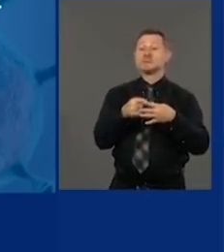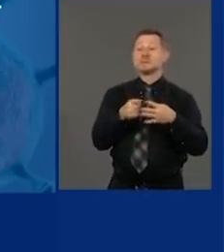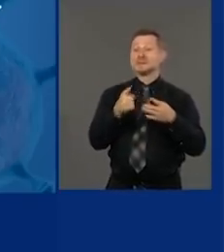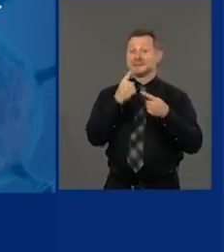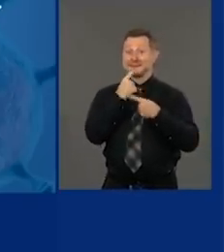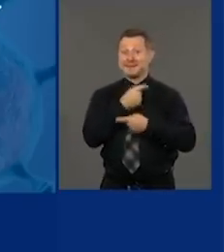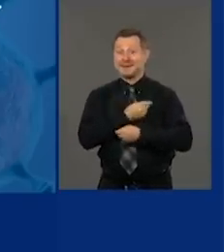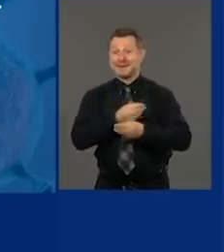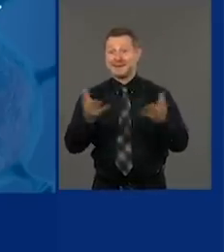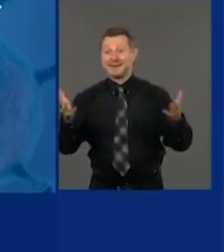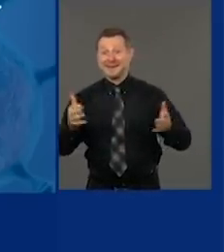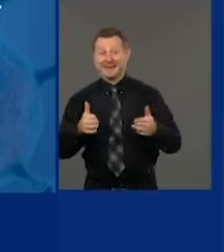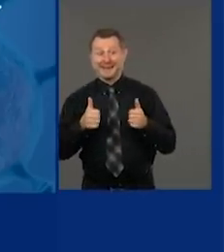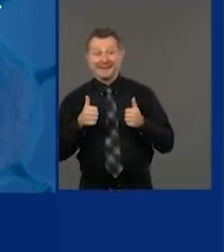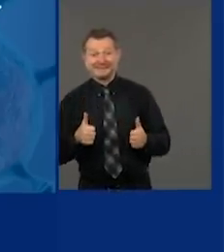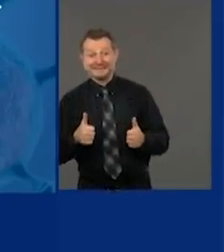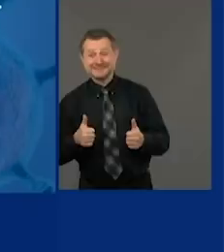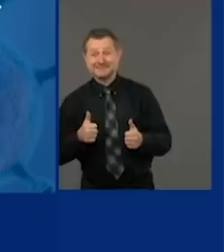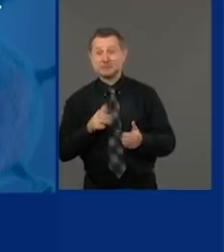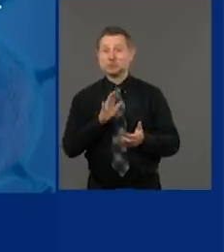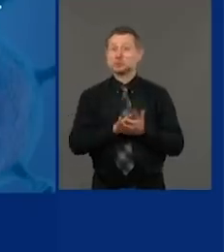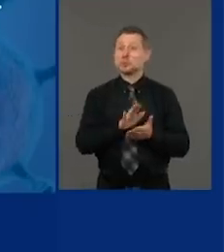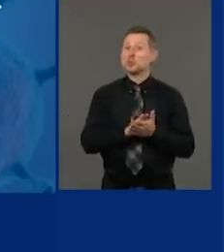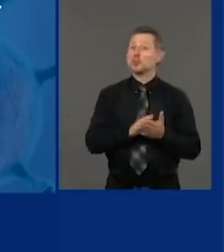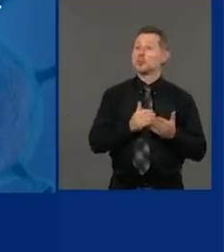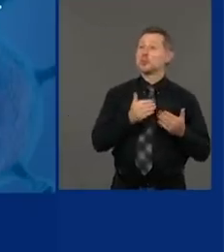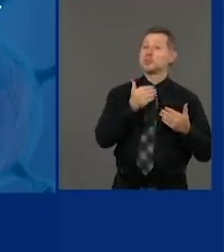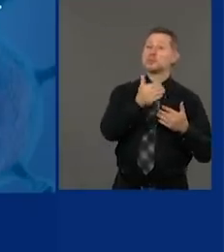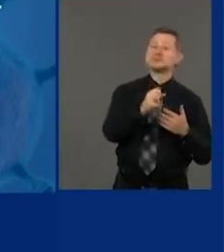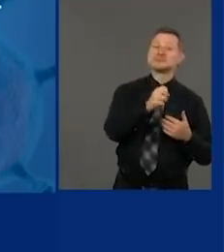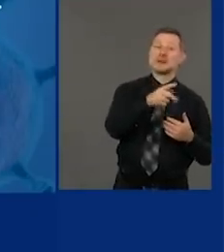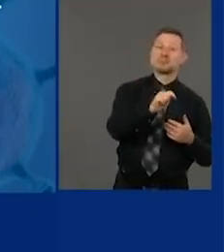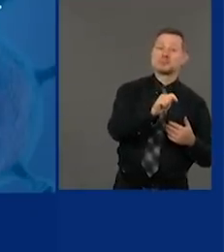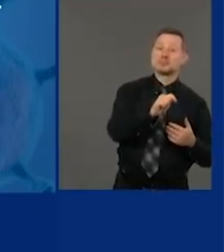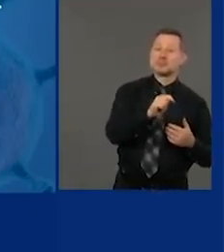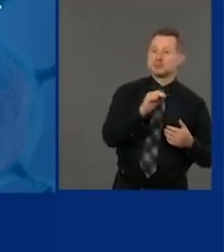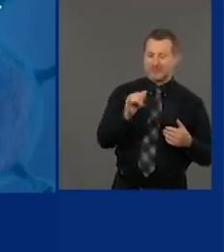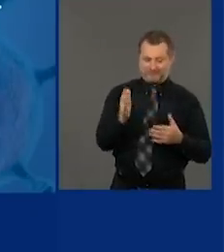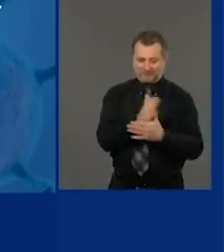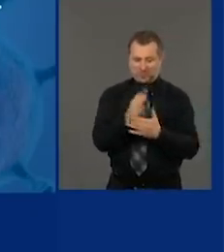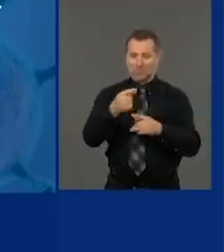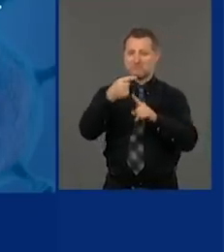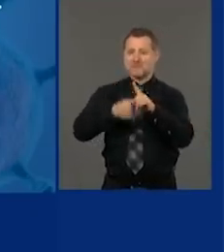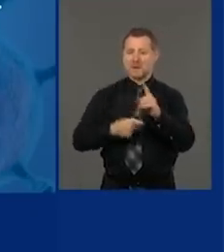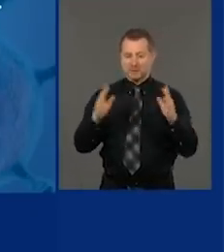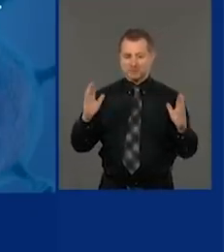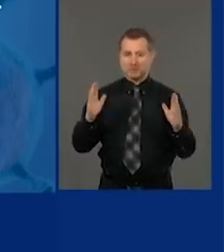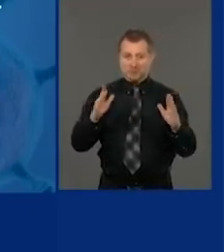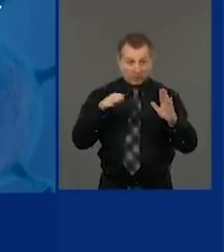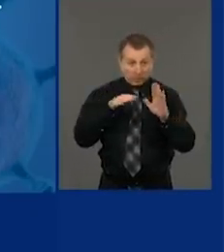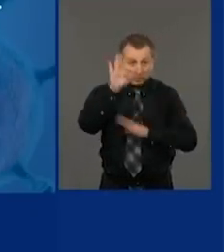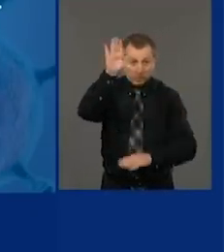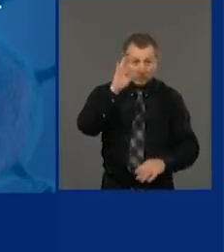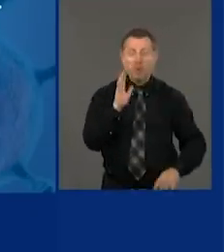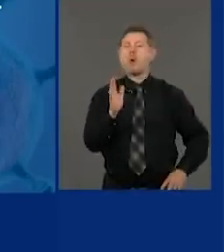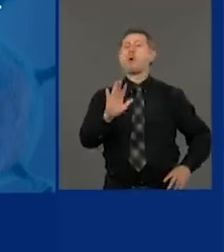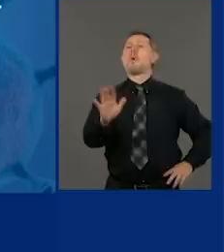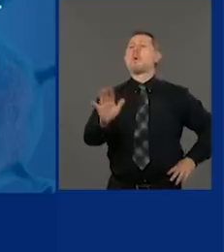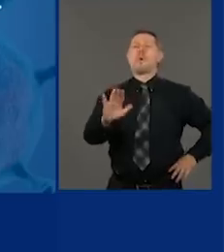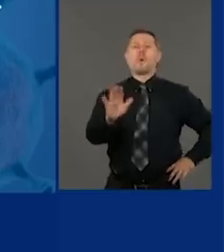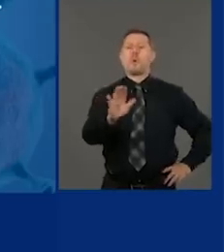the day school opens, the virus spikes. I don't want to be in a position where we made a determination